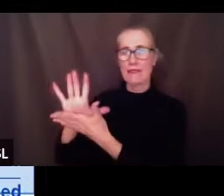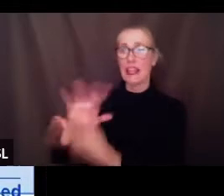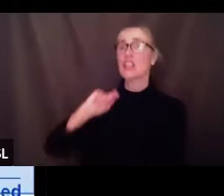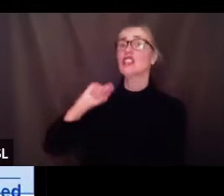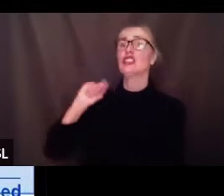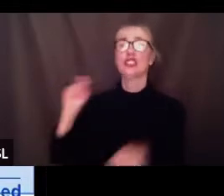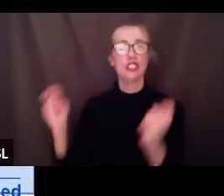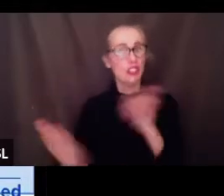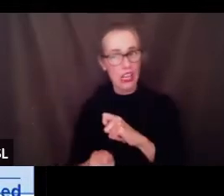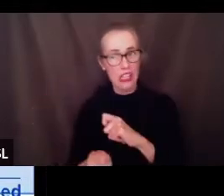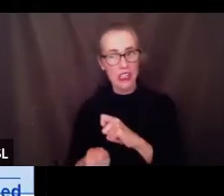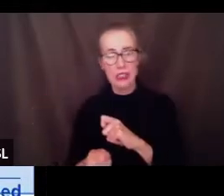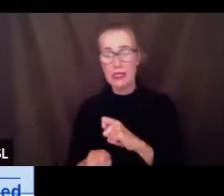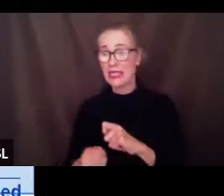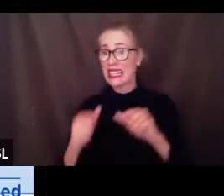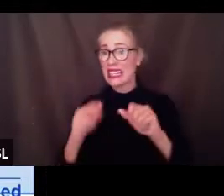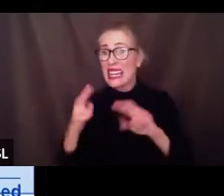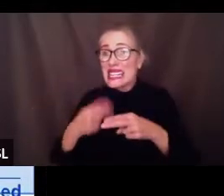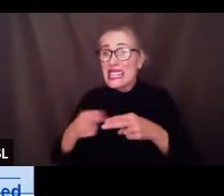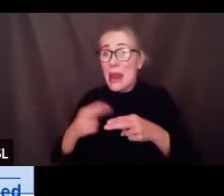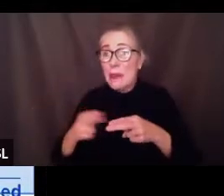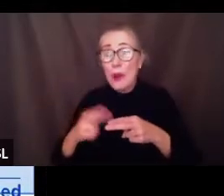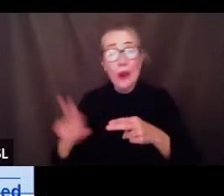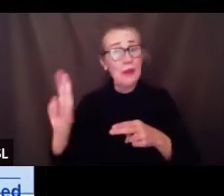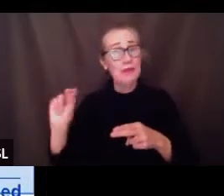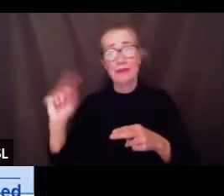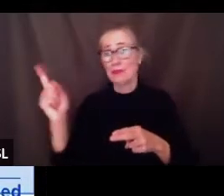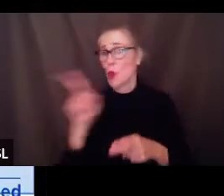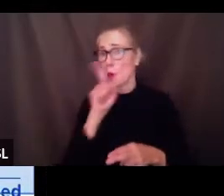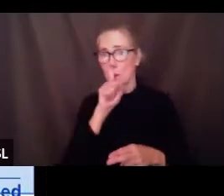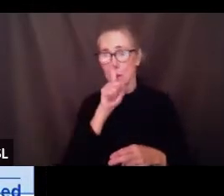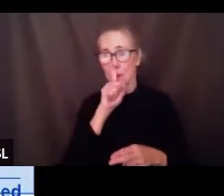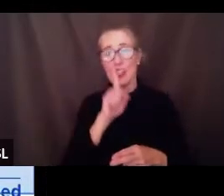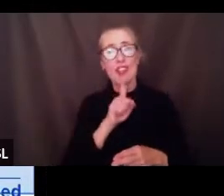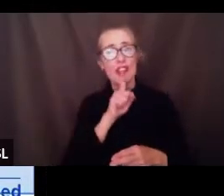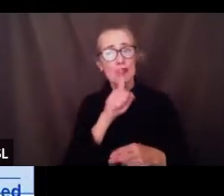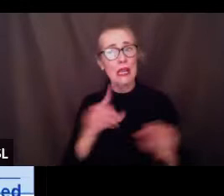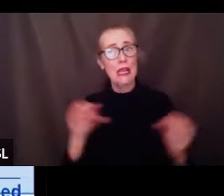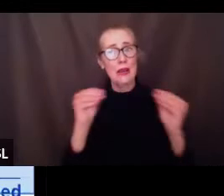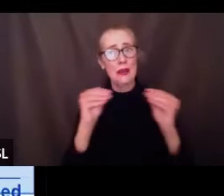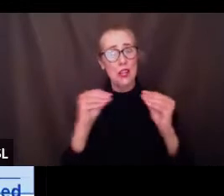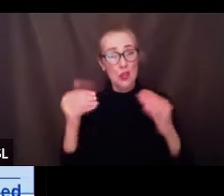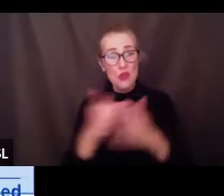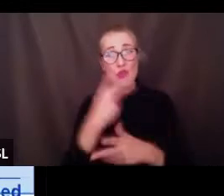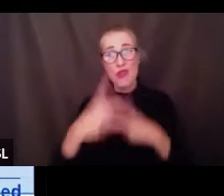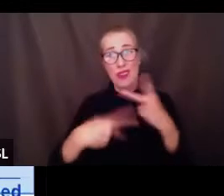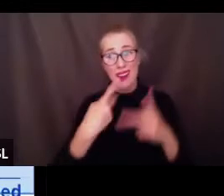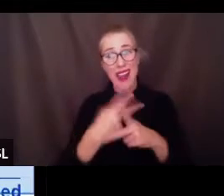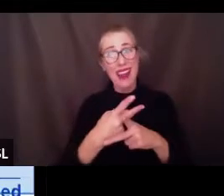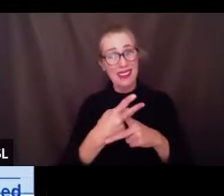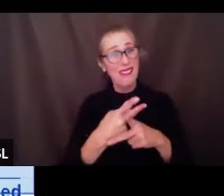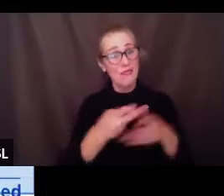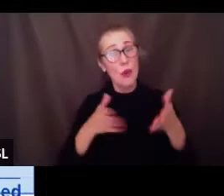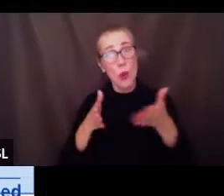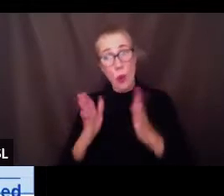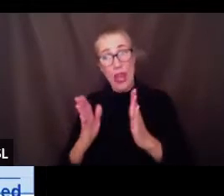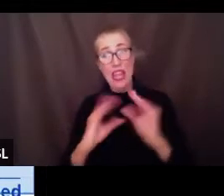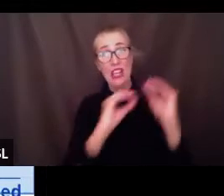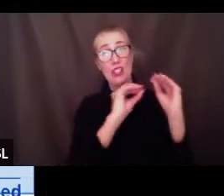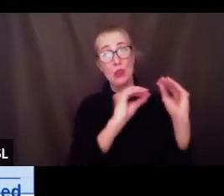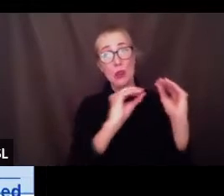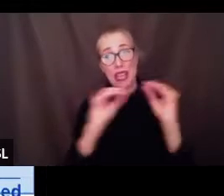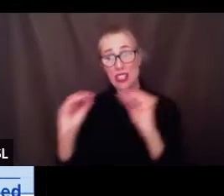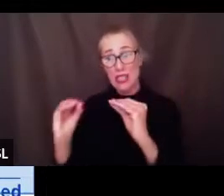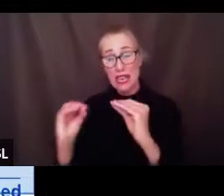not creating temporary changes to education but really launching us into a new paradigm of education. The following set of